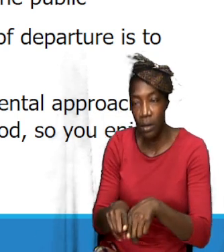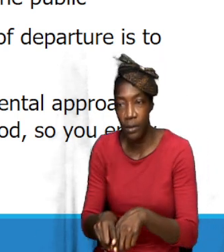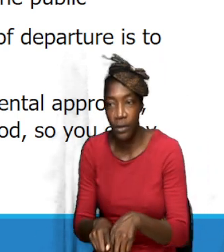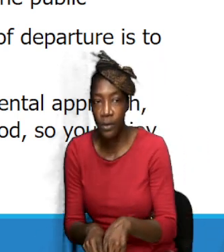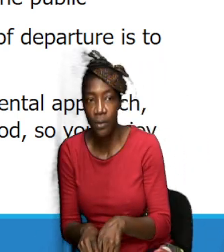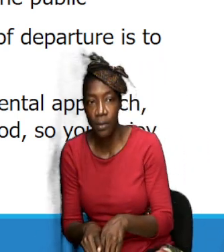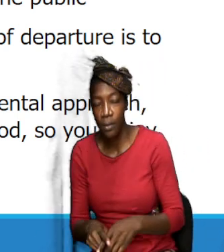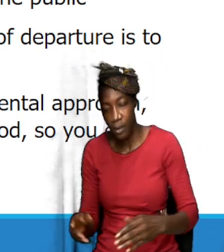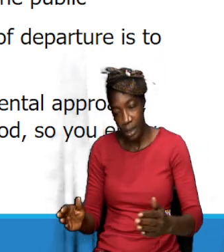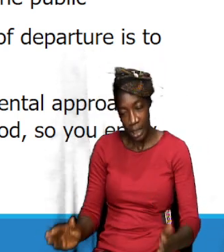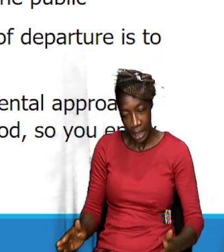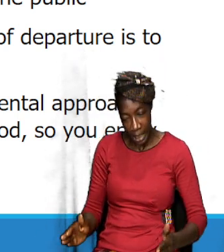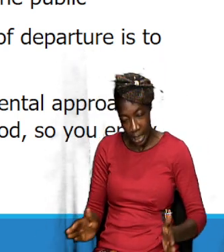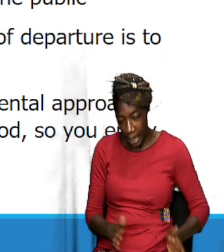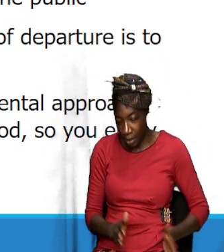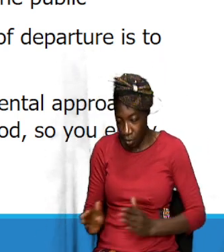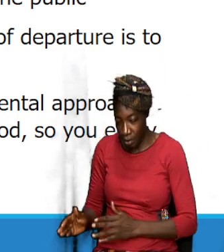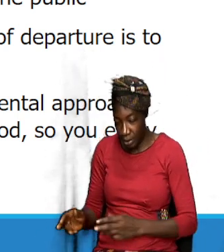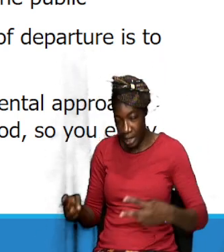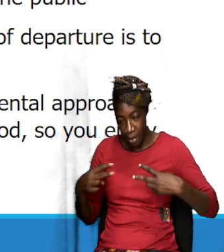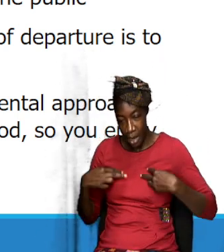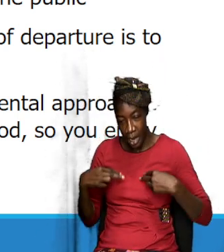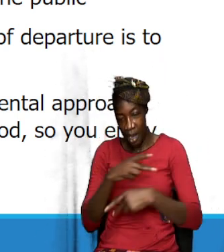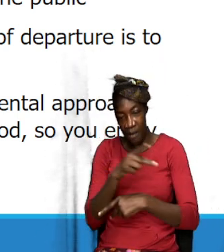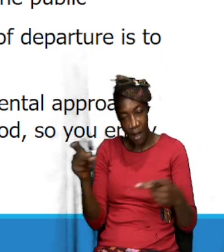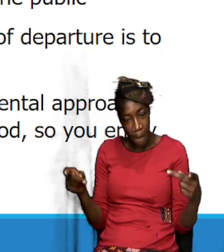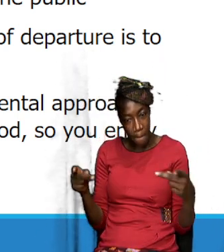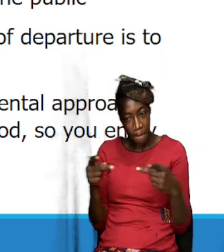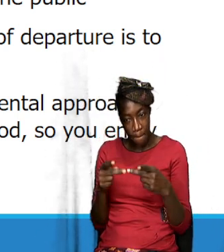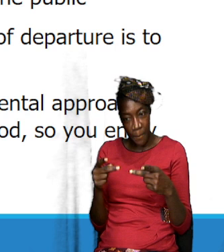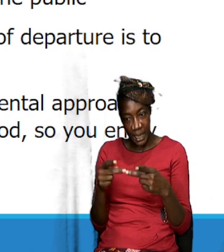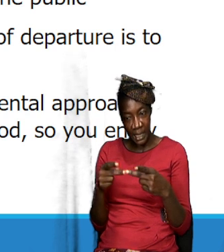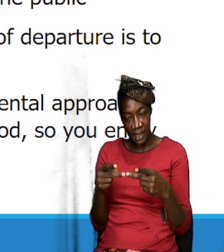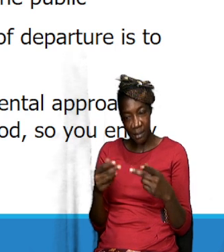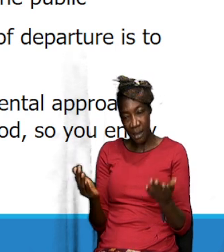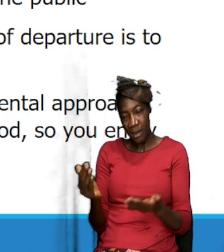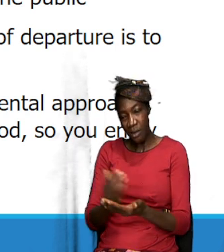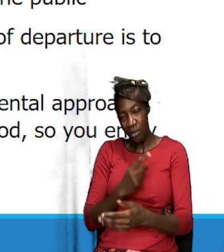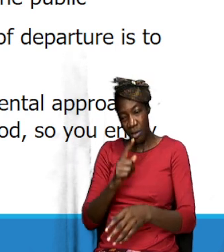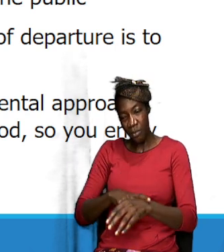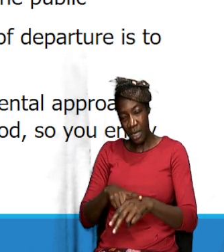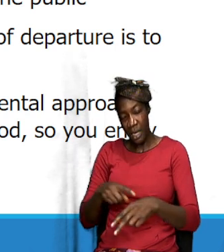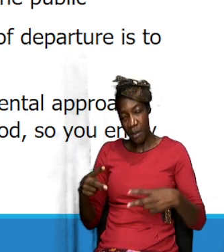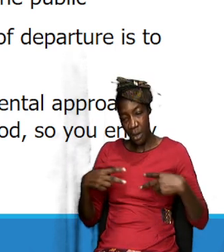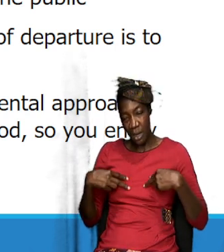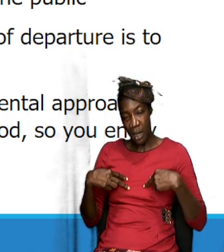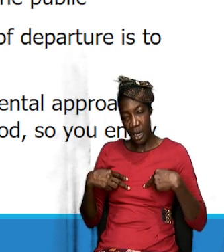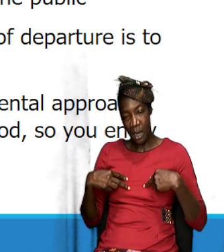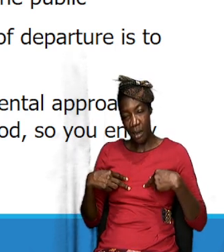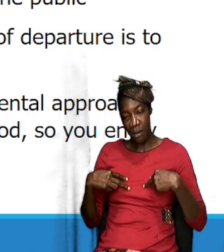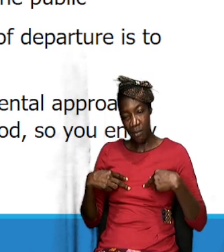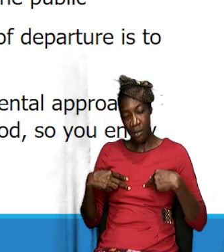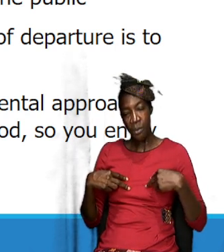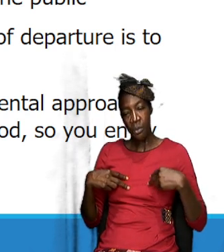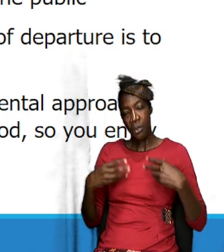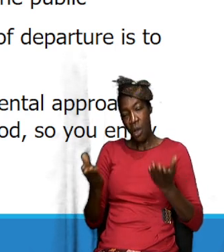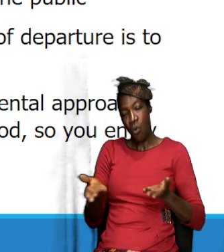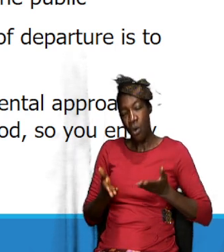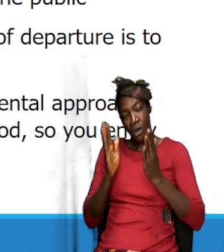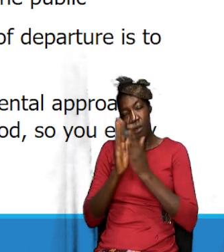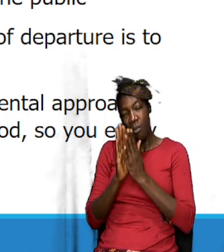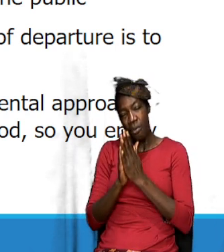encourage them to have a place because sometimes we want to pray but the place can be